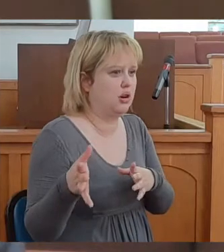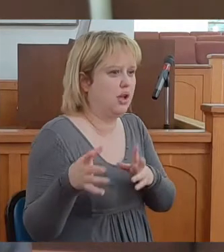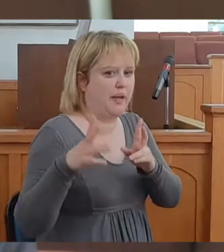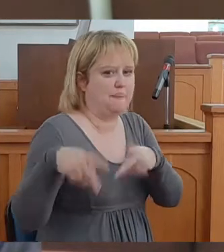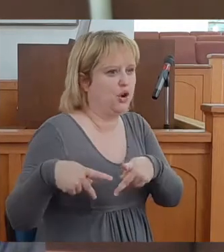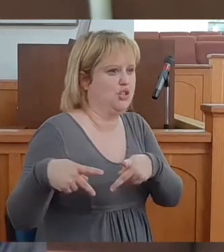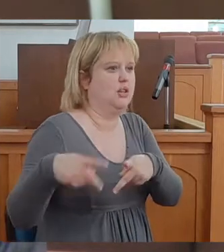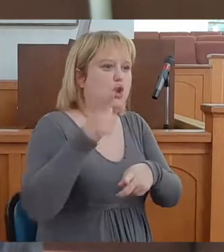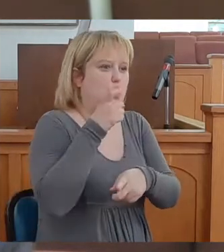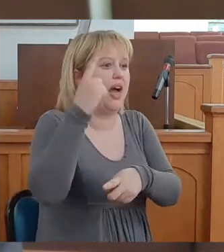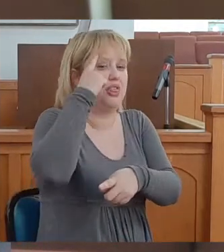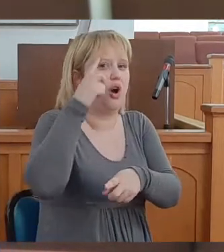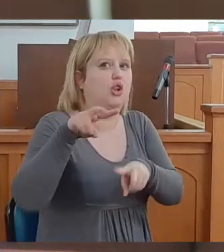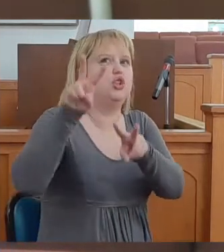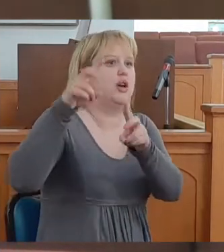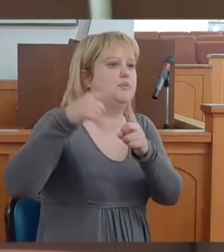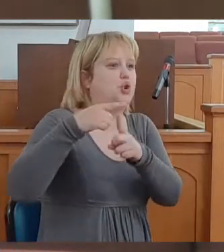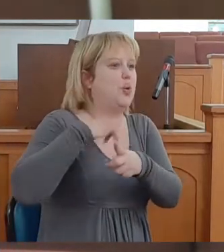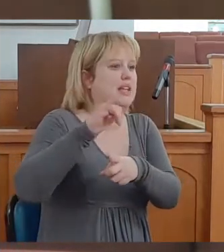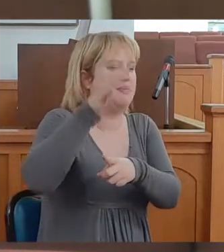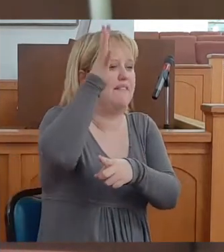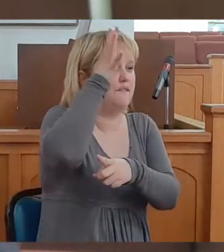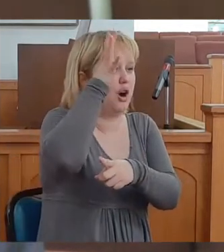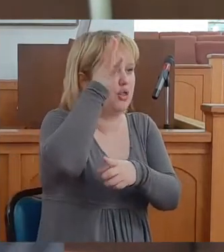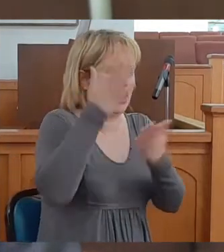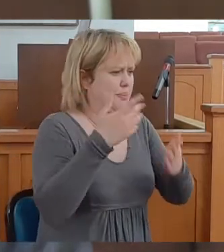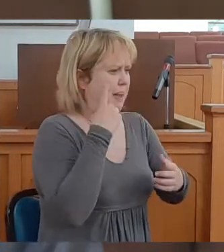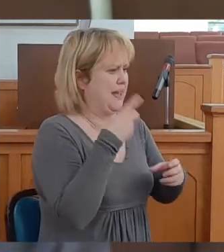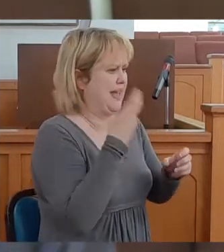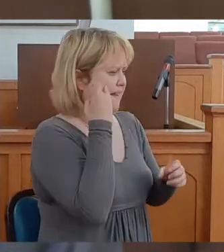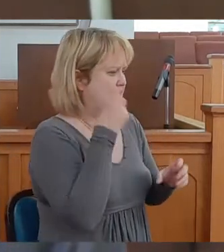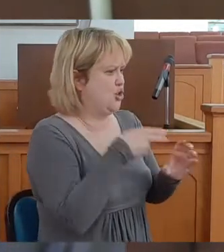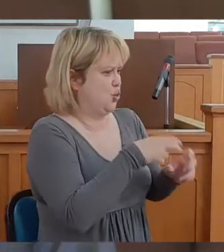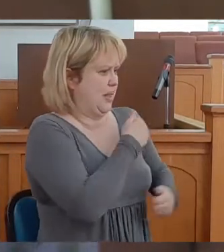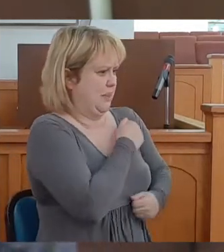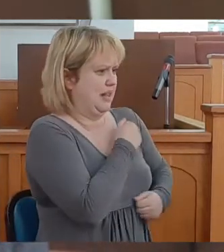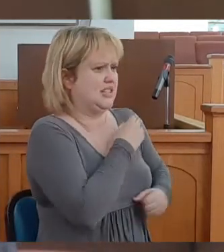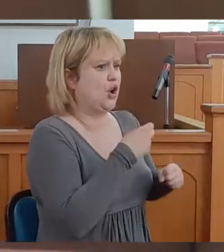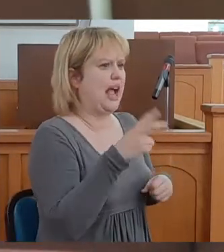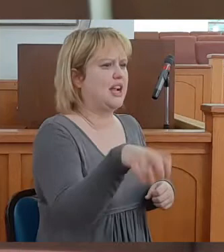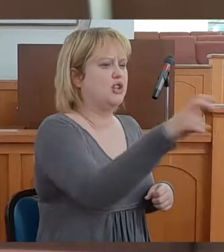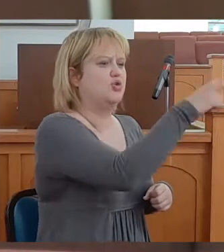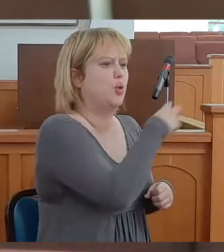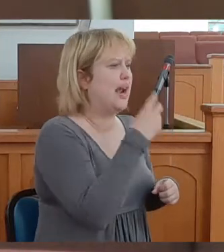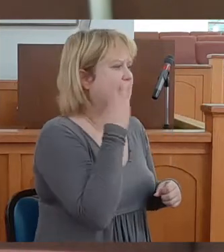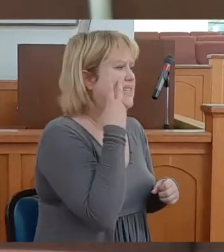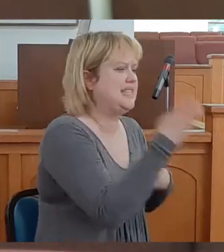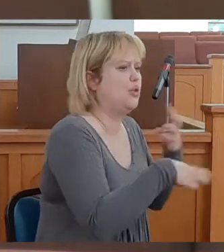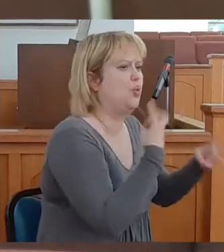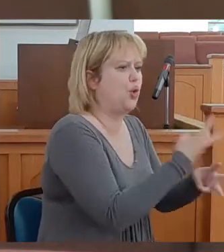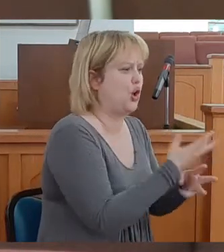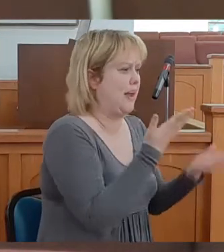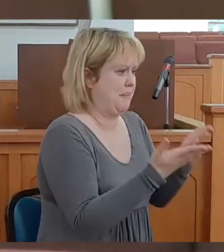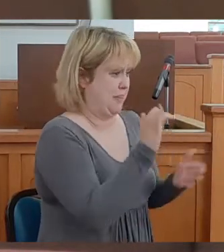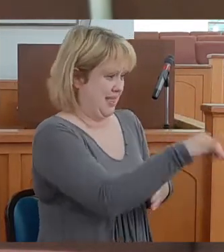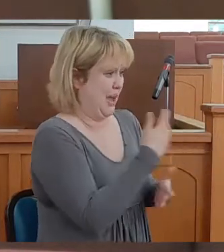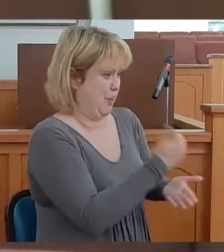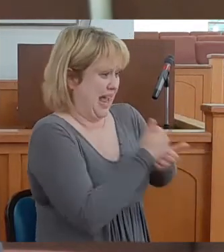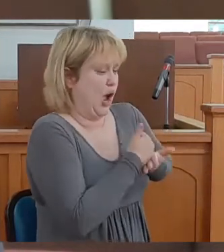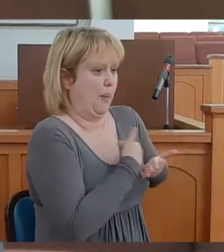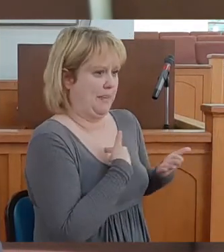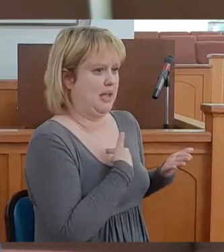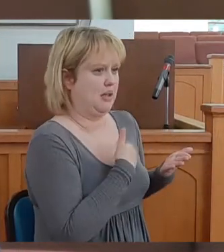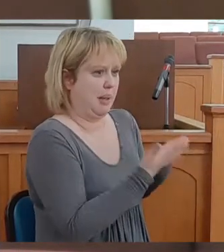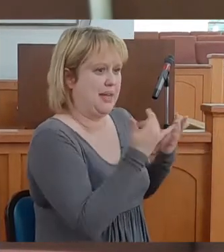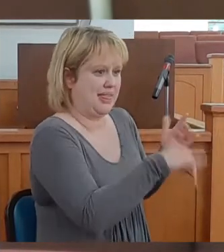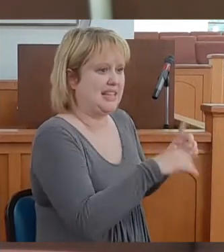Well, I thought, well, maybe if I joined the military, I could travel. I could see the world. Maybe that would be the